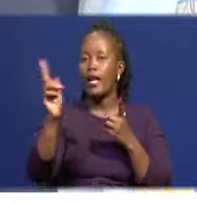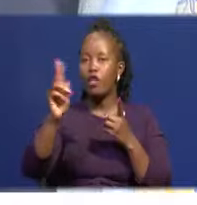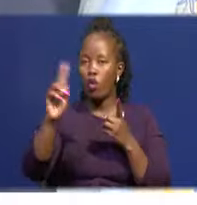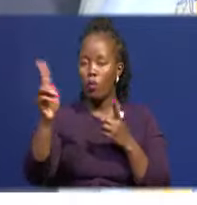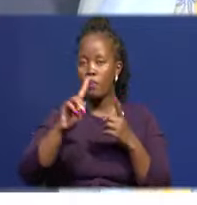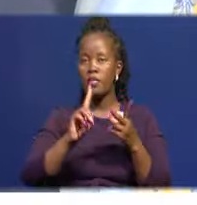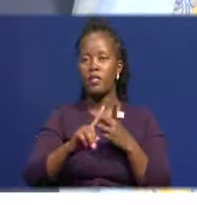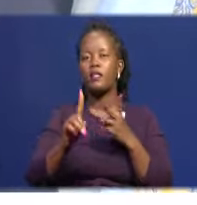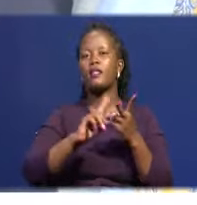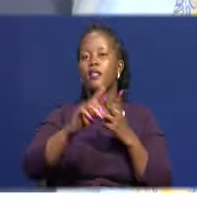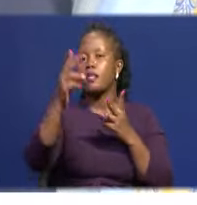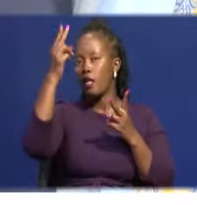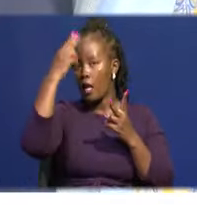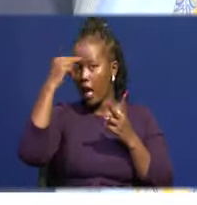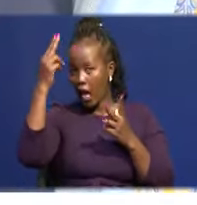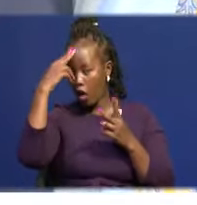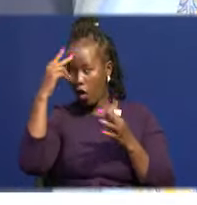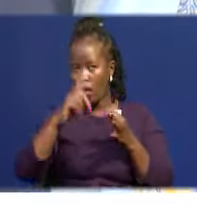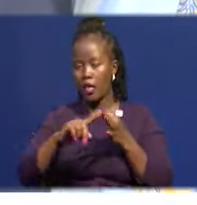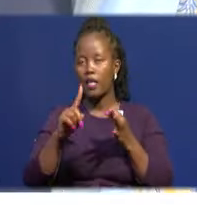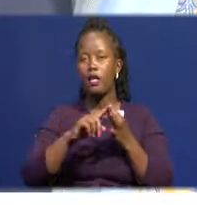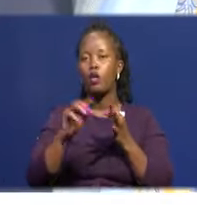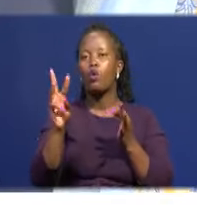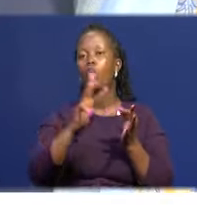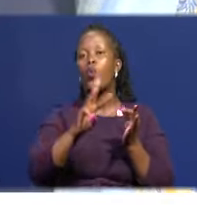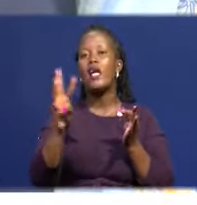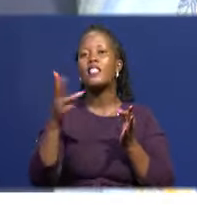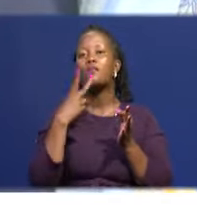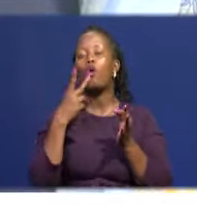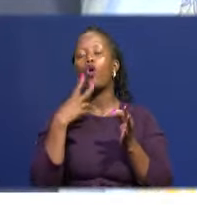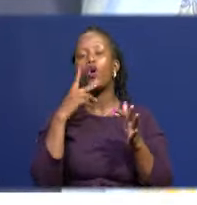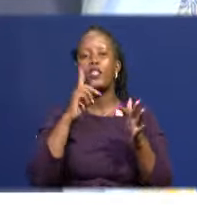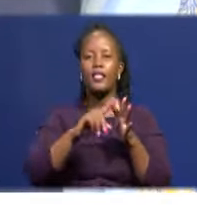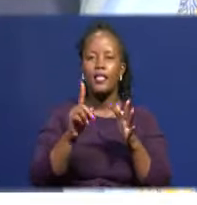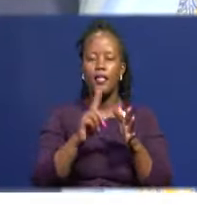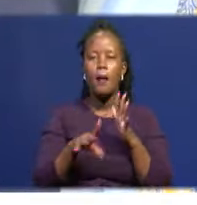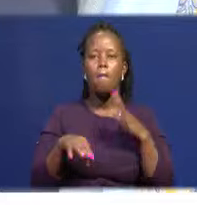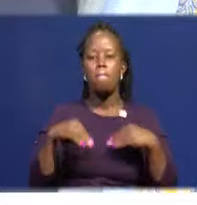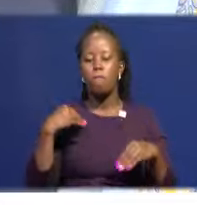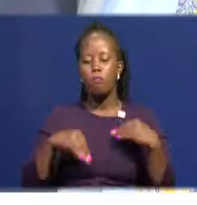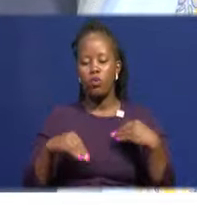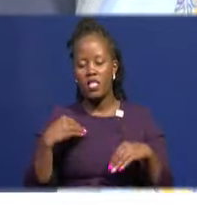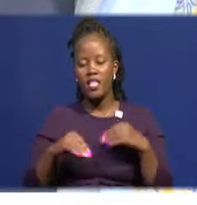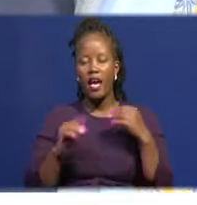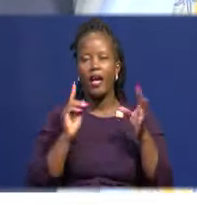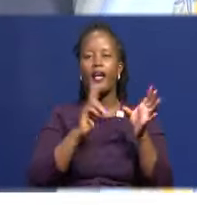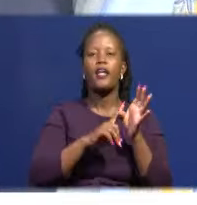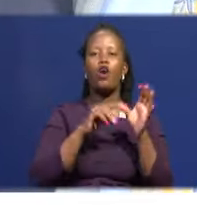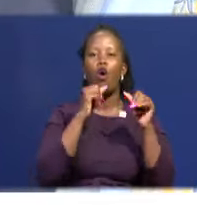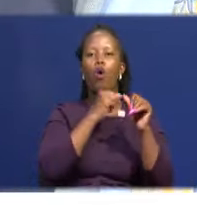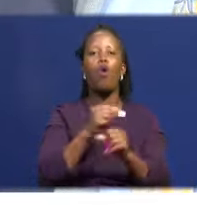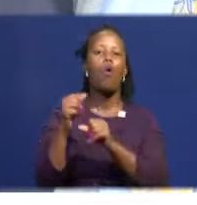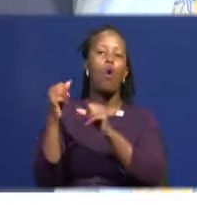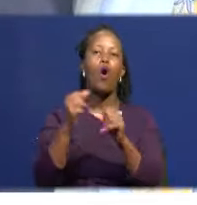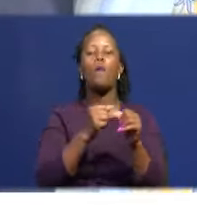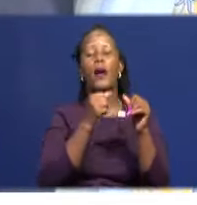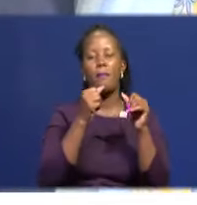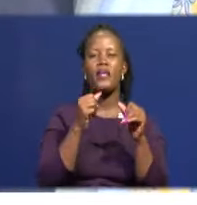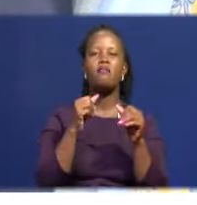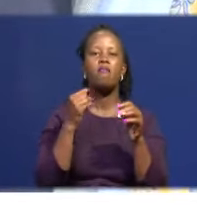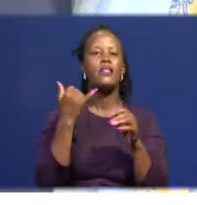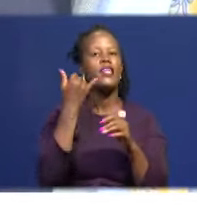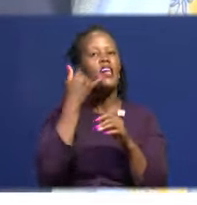Naroc County, West Pocaut County, Busia County, Homabay County, Isiolo County,